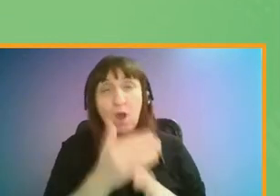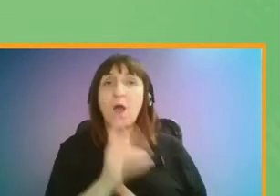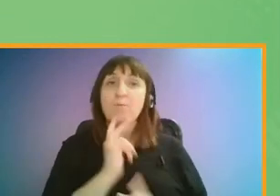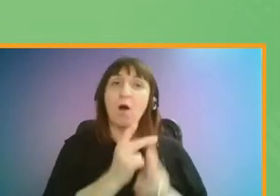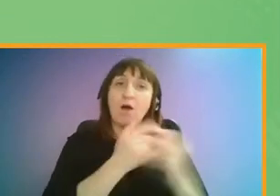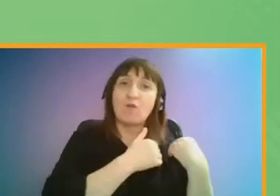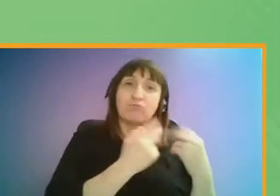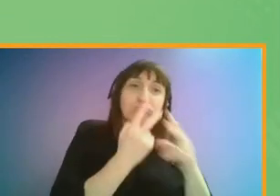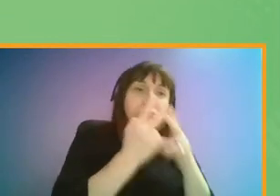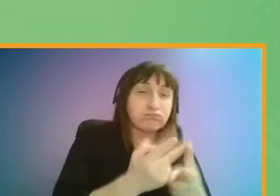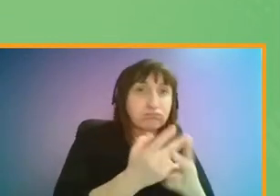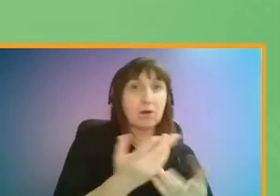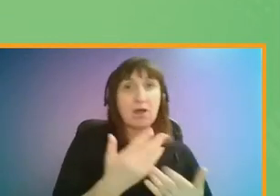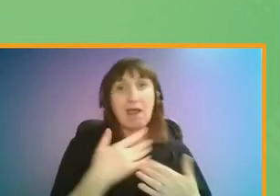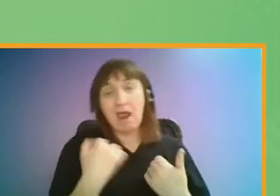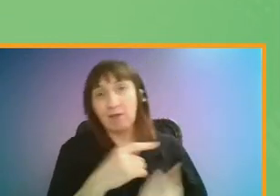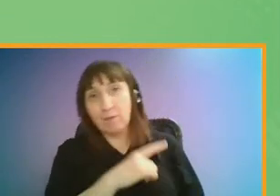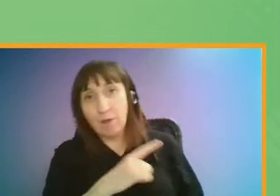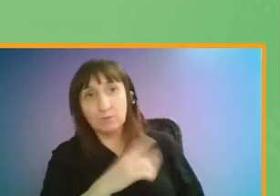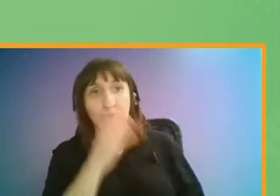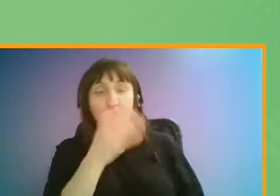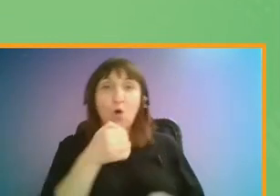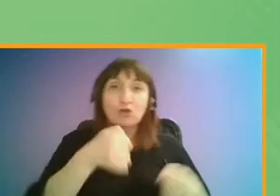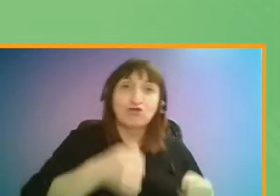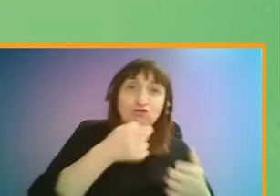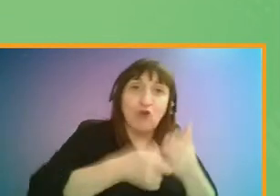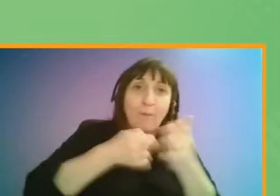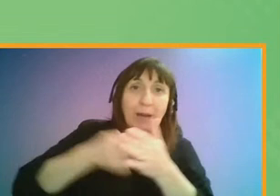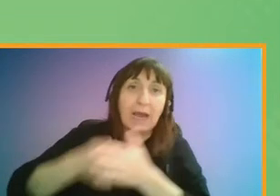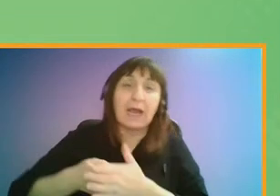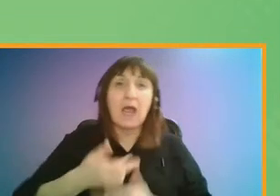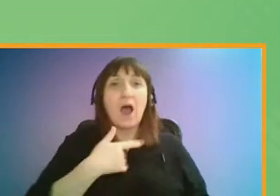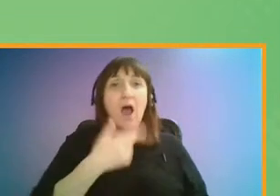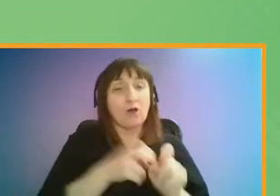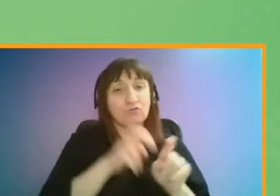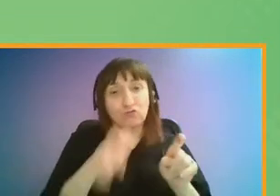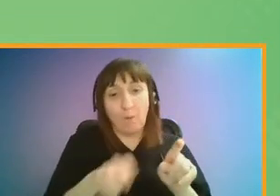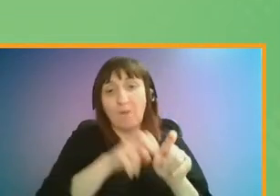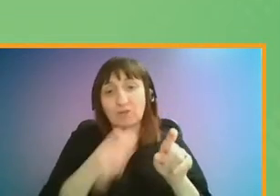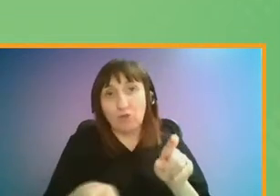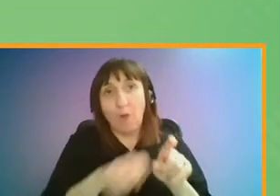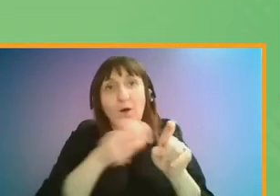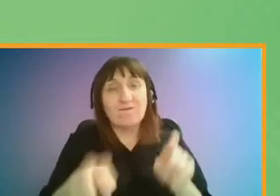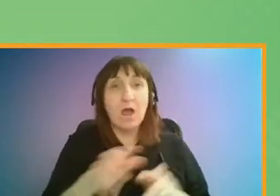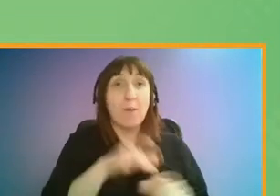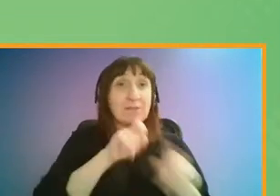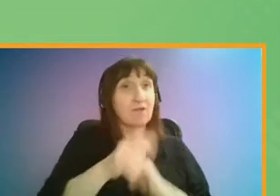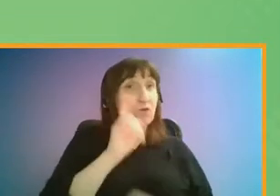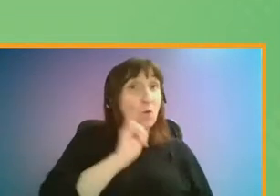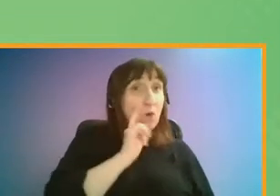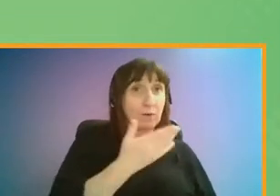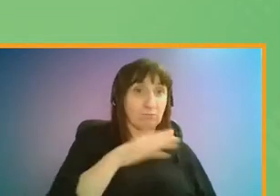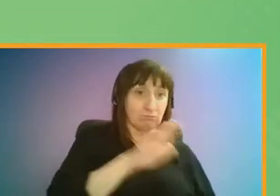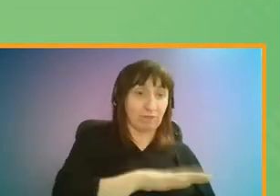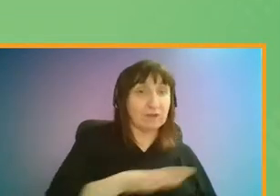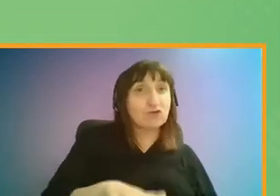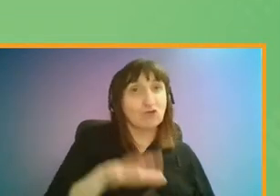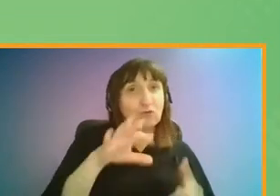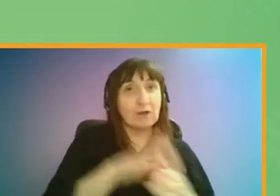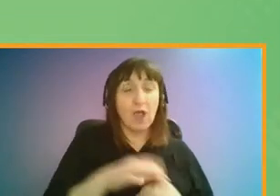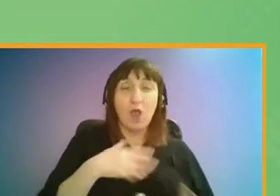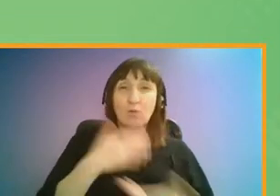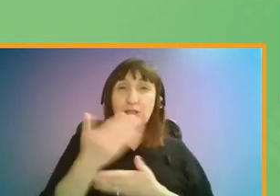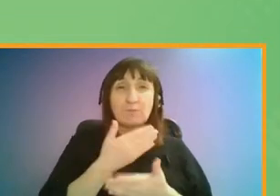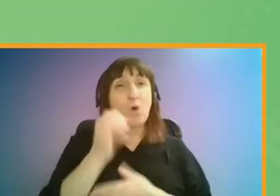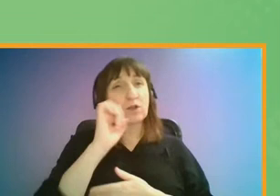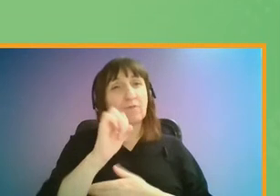responsibilities, health purposes and shopping and often involve lots of stop-offs along the way, particularly for women and those with children. We spoke to Amy